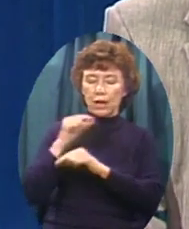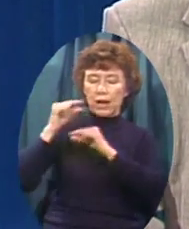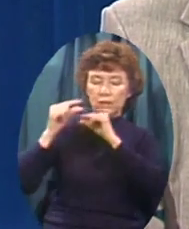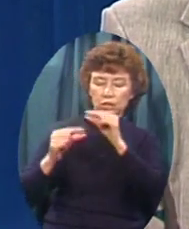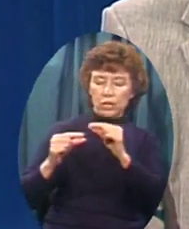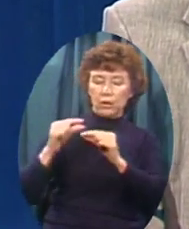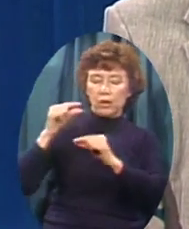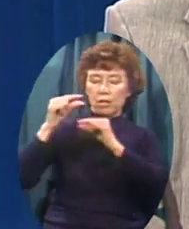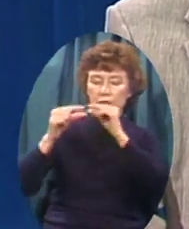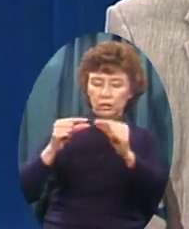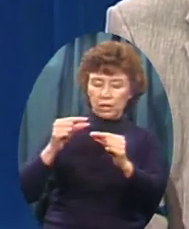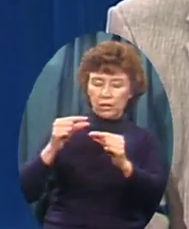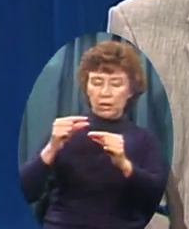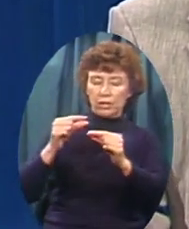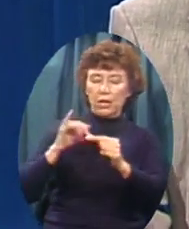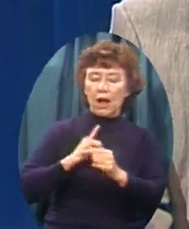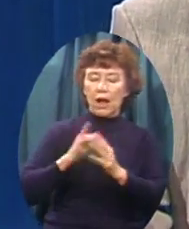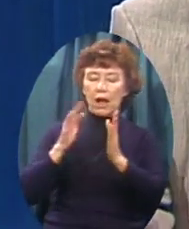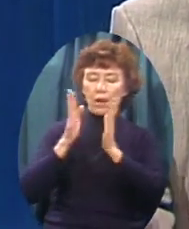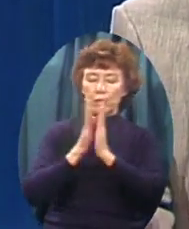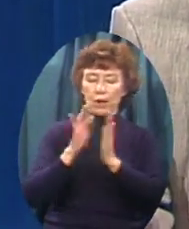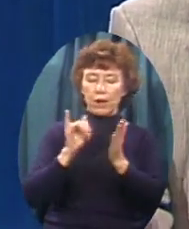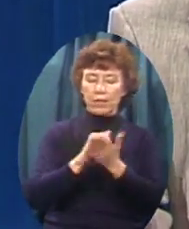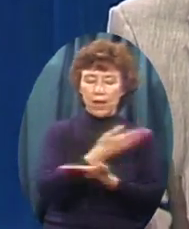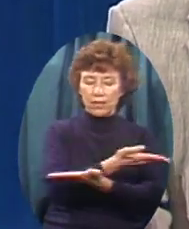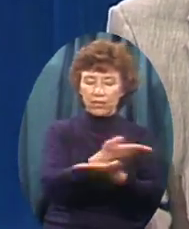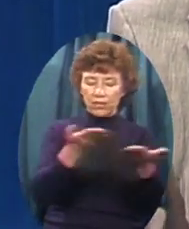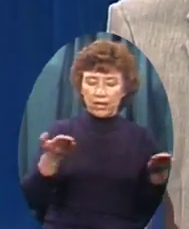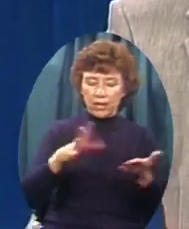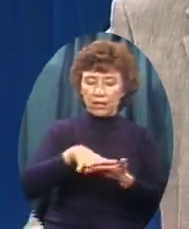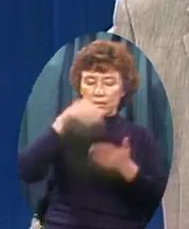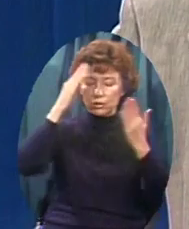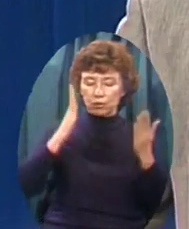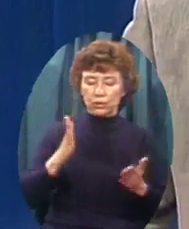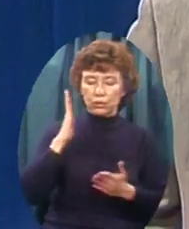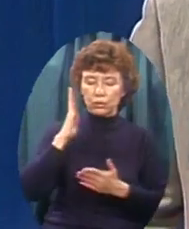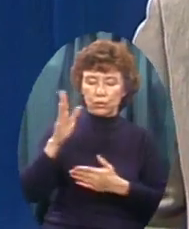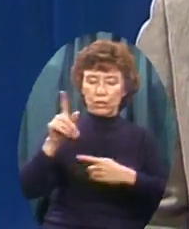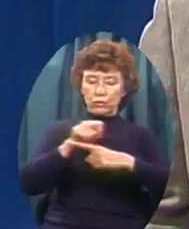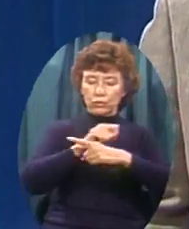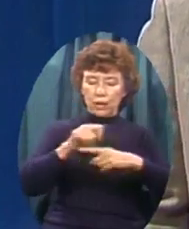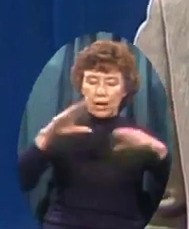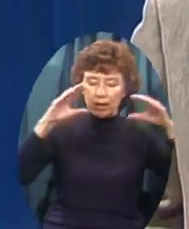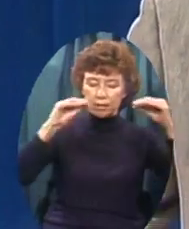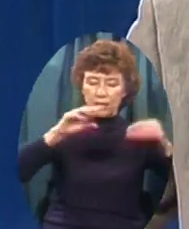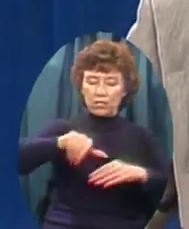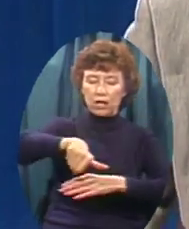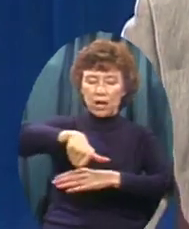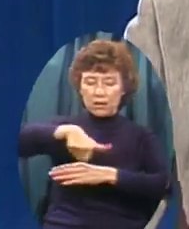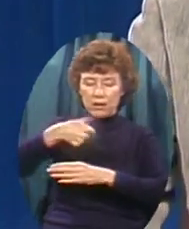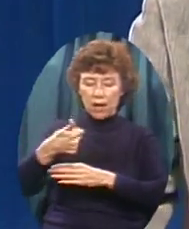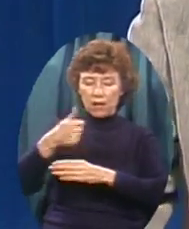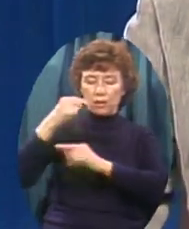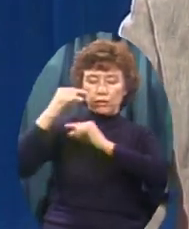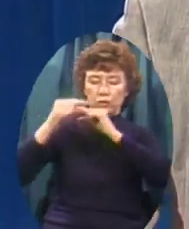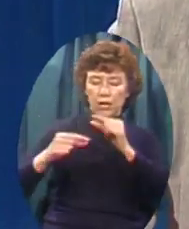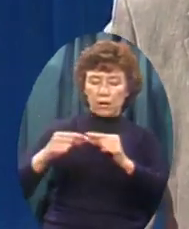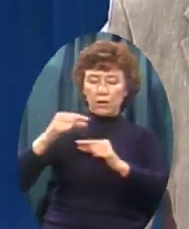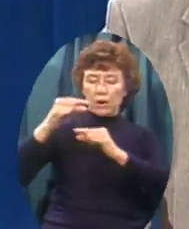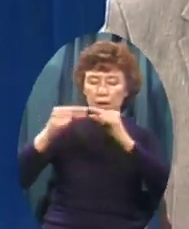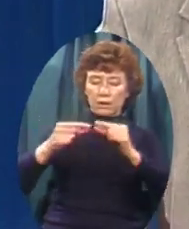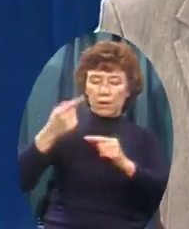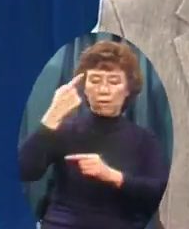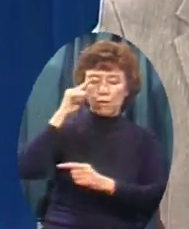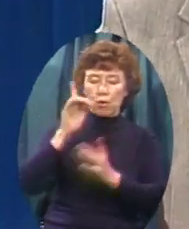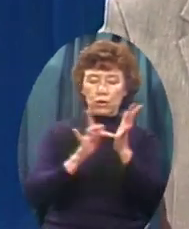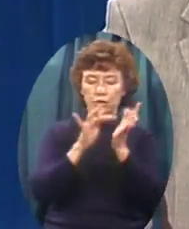even this faculty I pray that these students Might then train Another generation And in turn another For